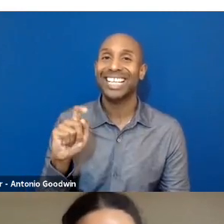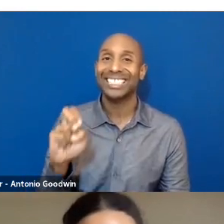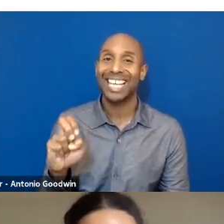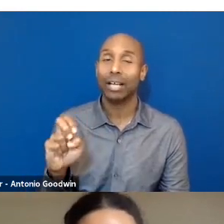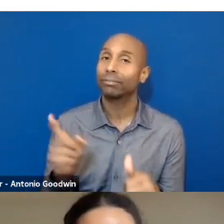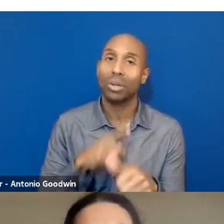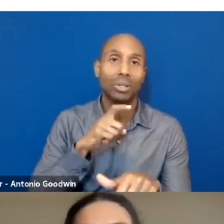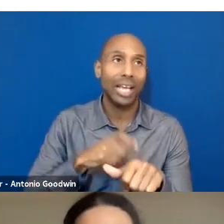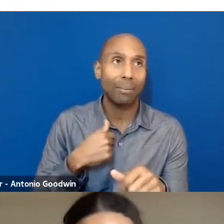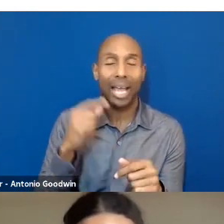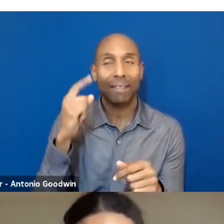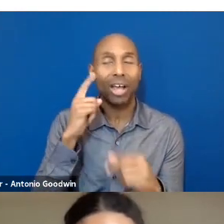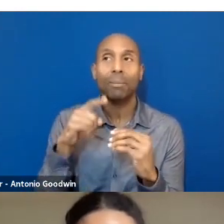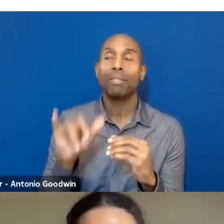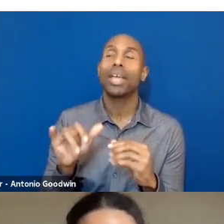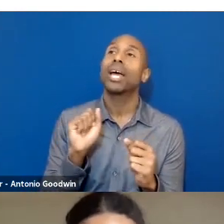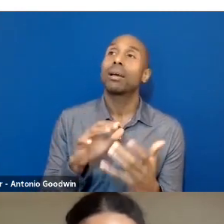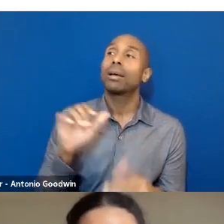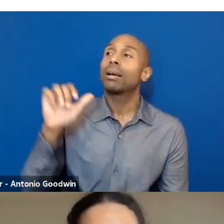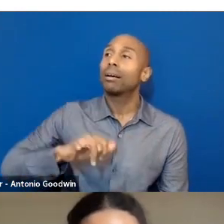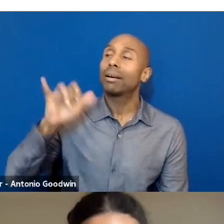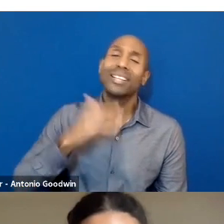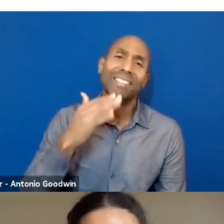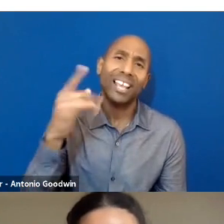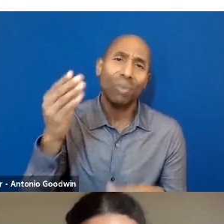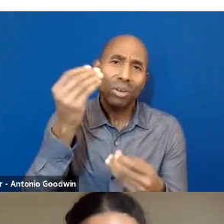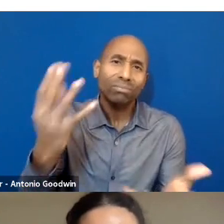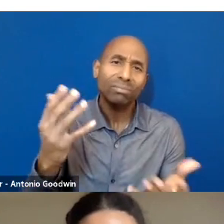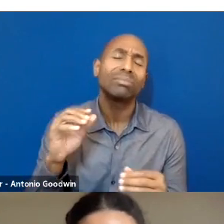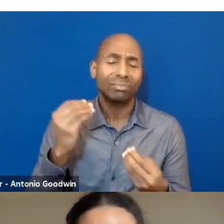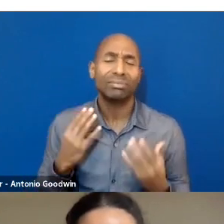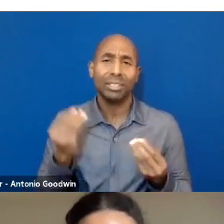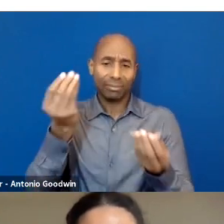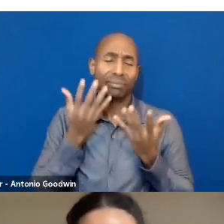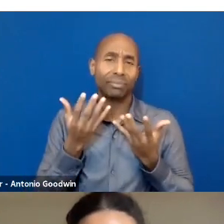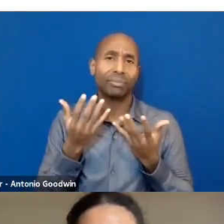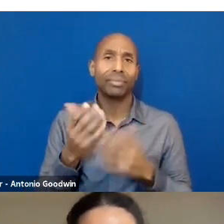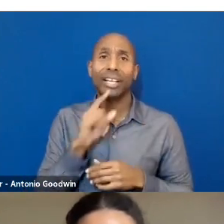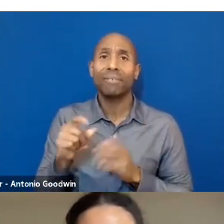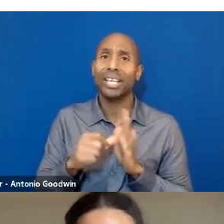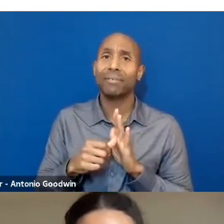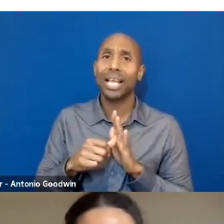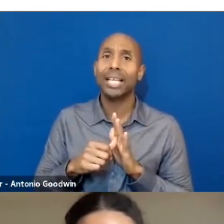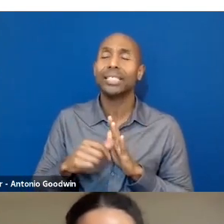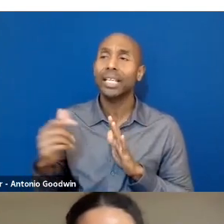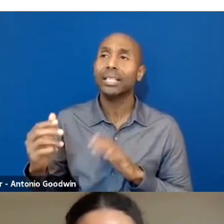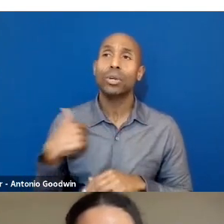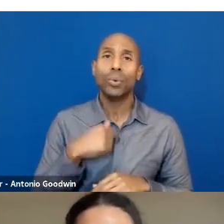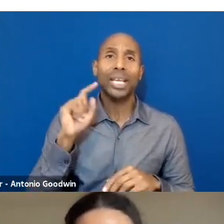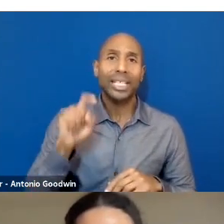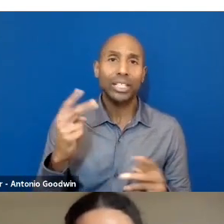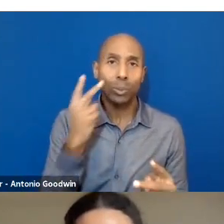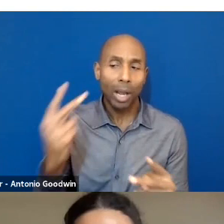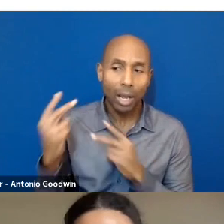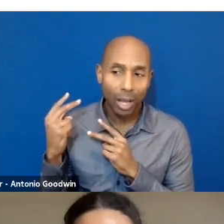thank you for sharing that and for highlighting, you know, to go back to the original caretakers of the land and how we work with our